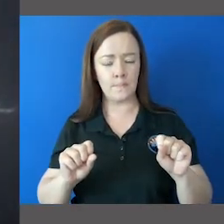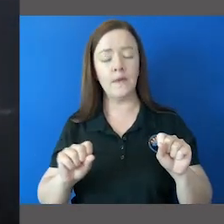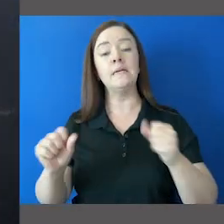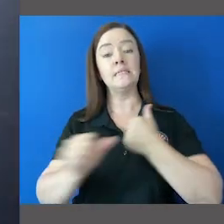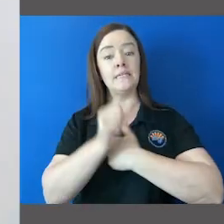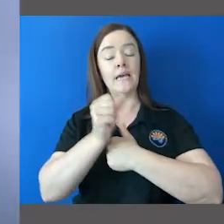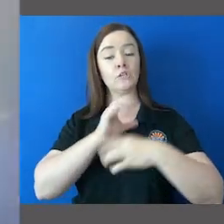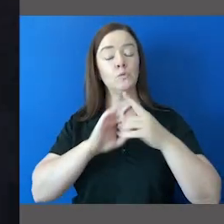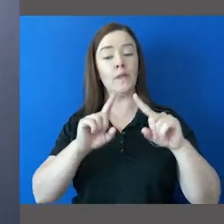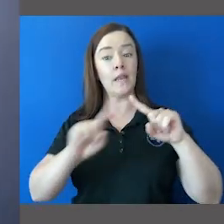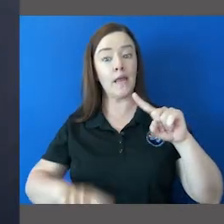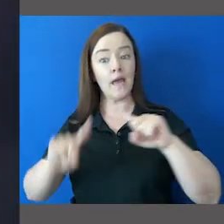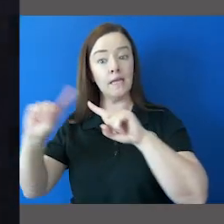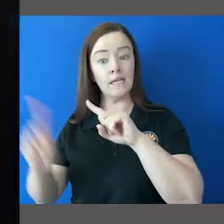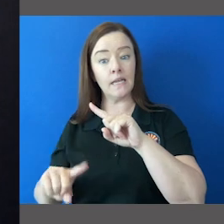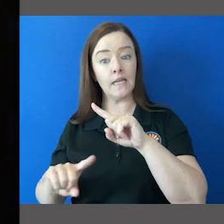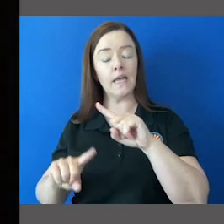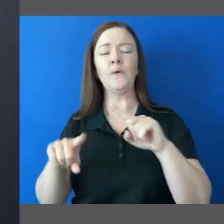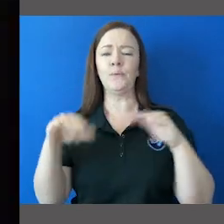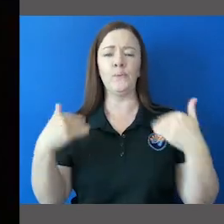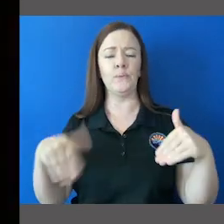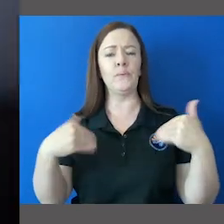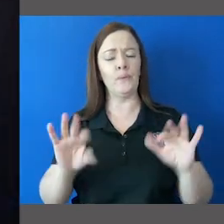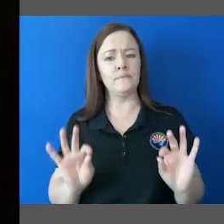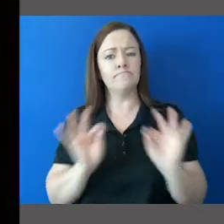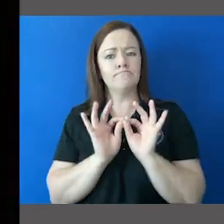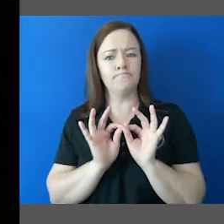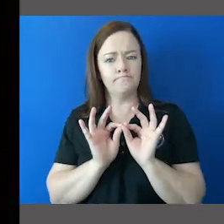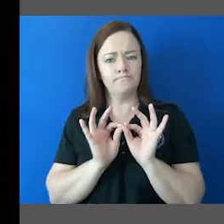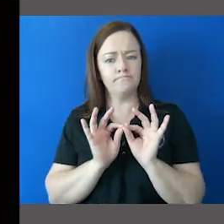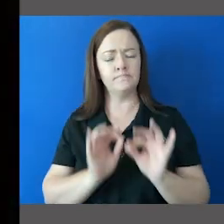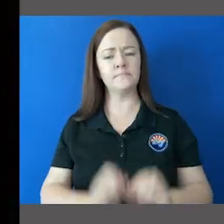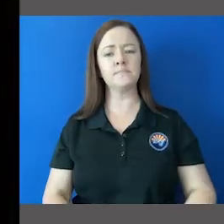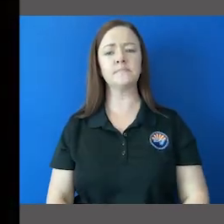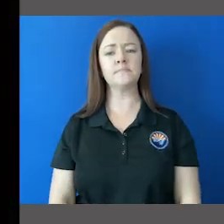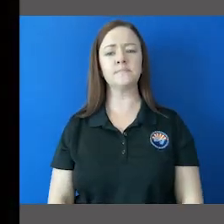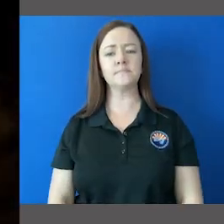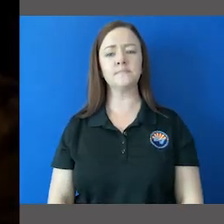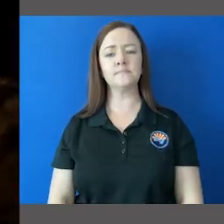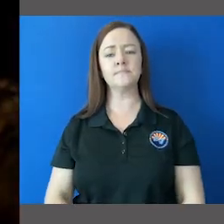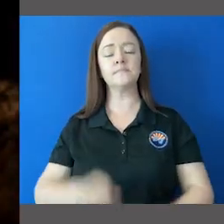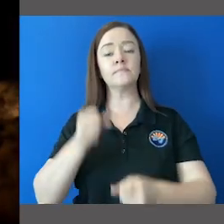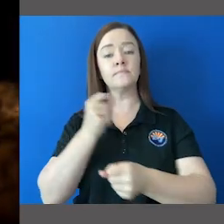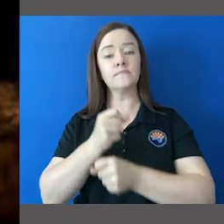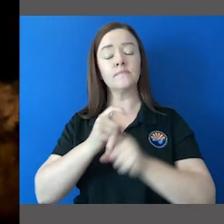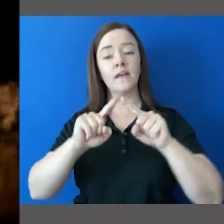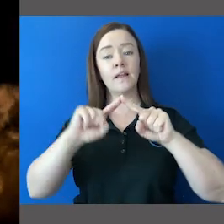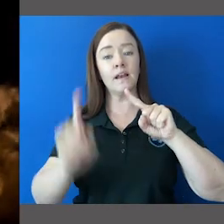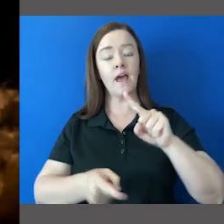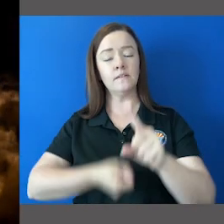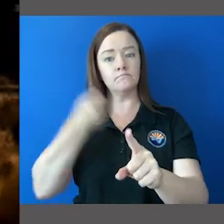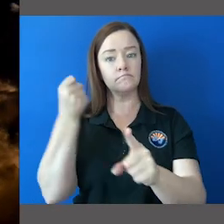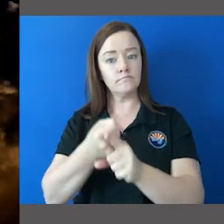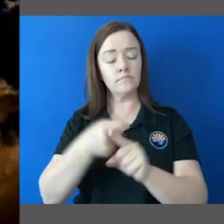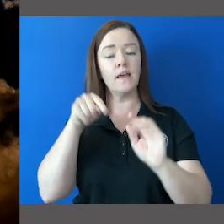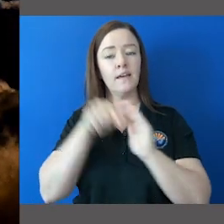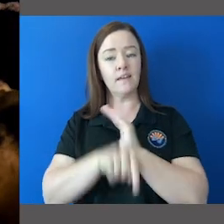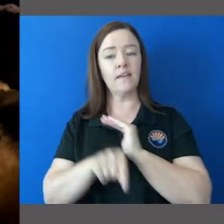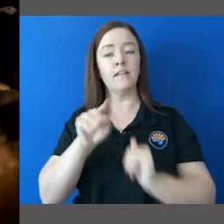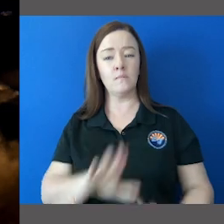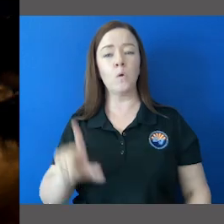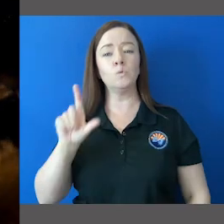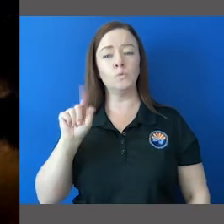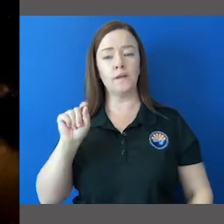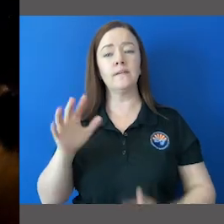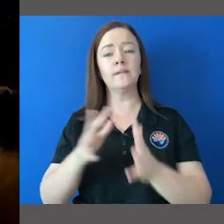the dangers from lightning storms simply cannot be ignored each year lightning strikes kill around 20